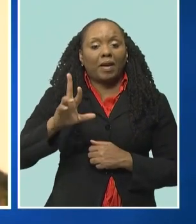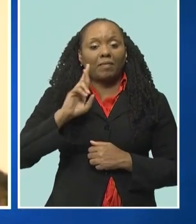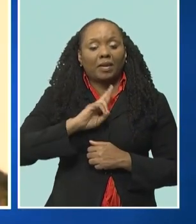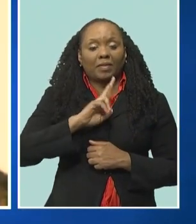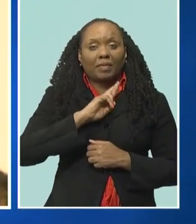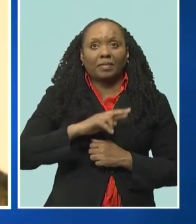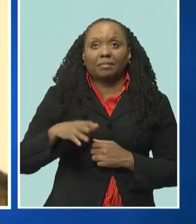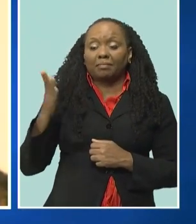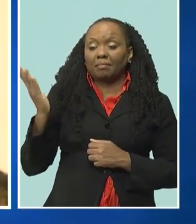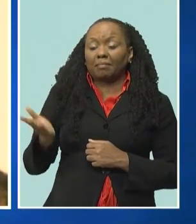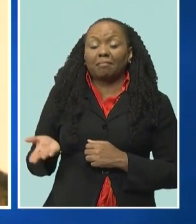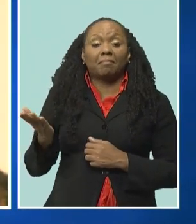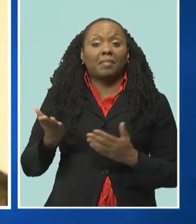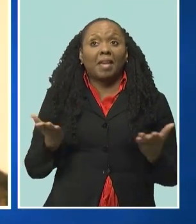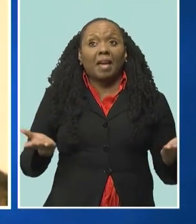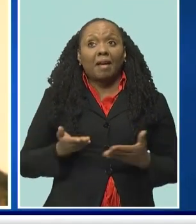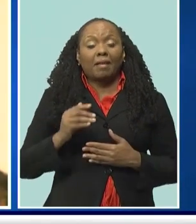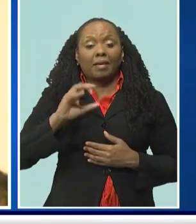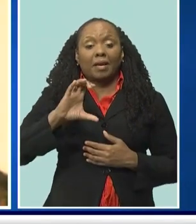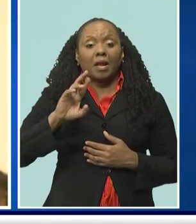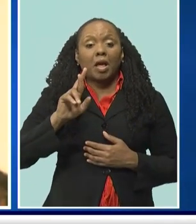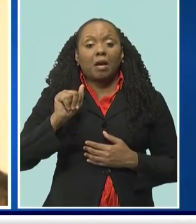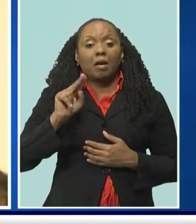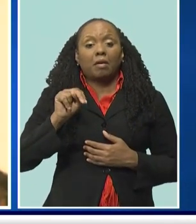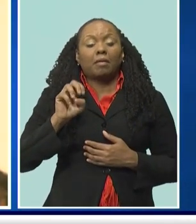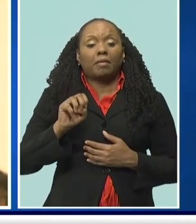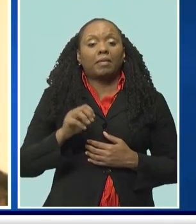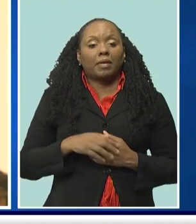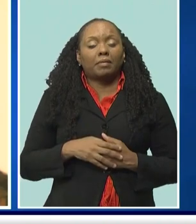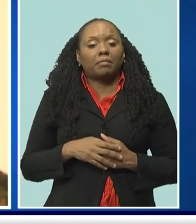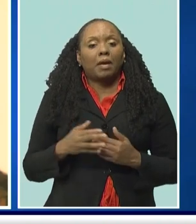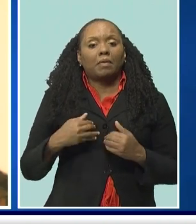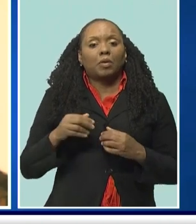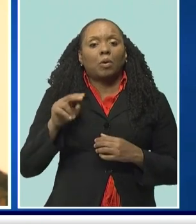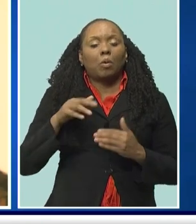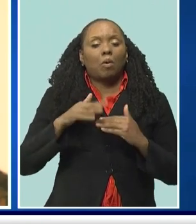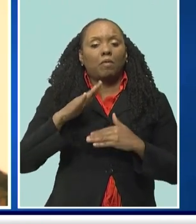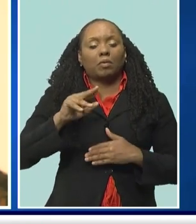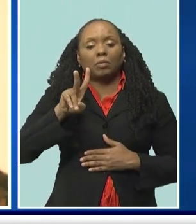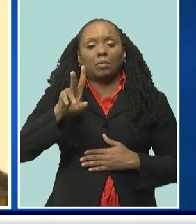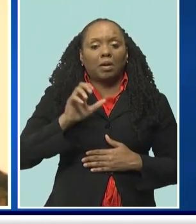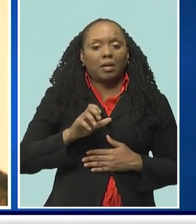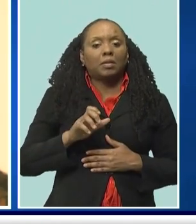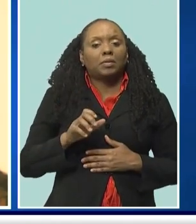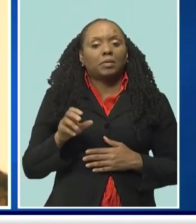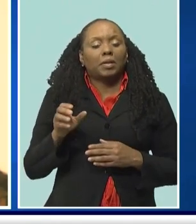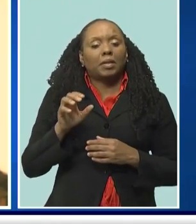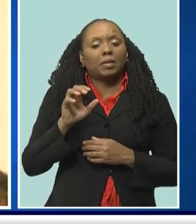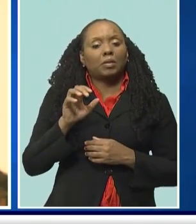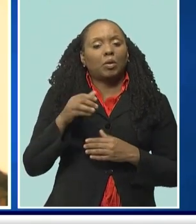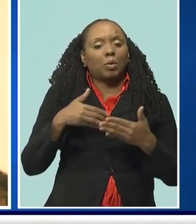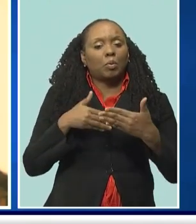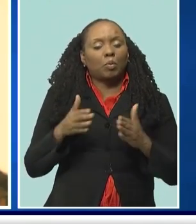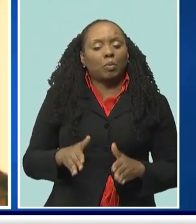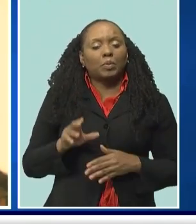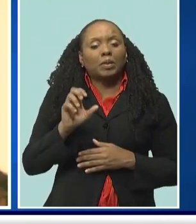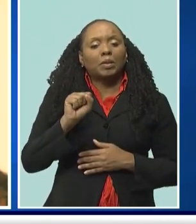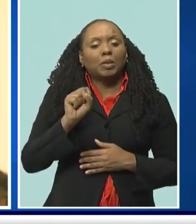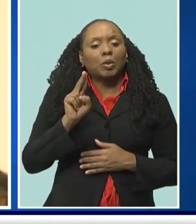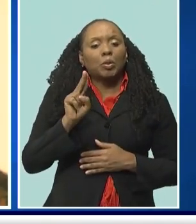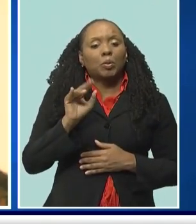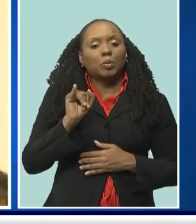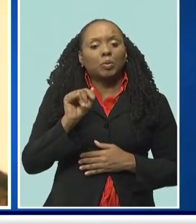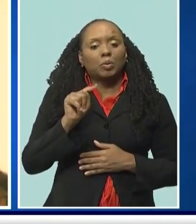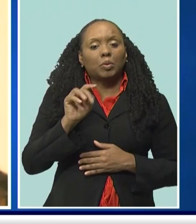we are 270 suites, 36 permanent residents and more being built at this